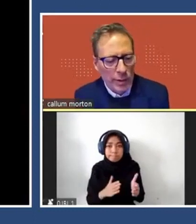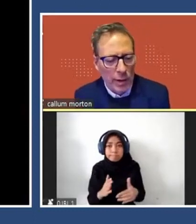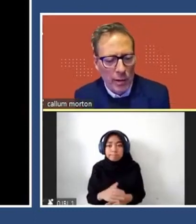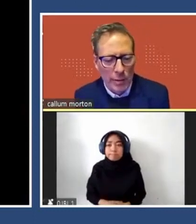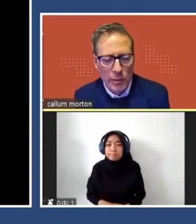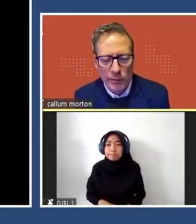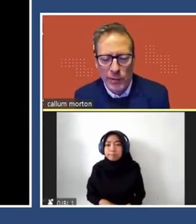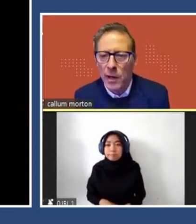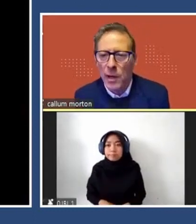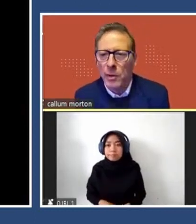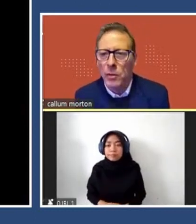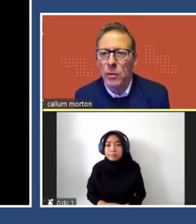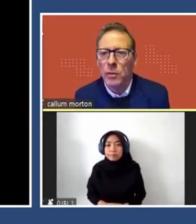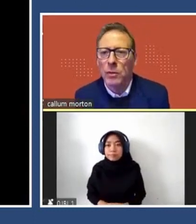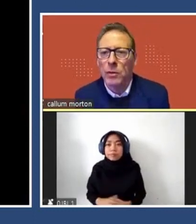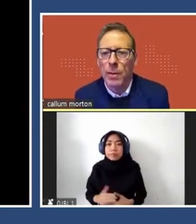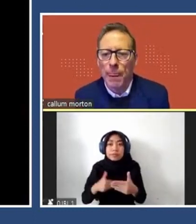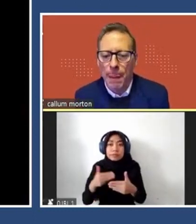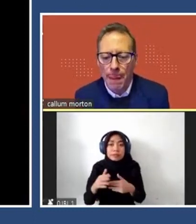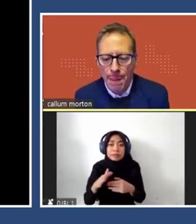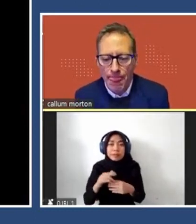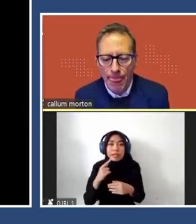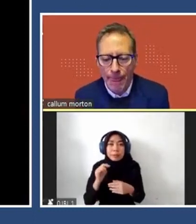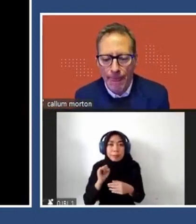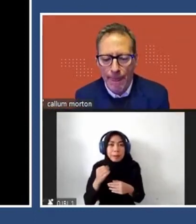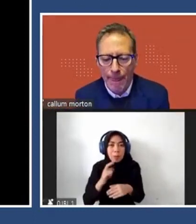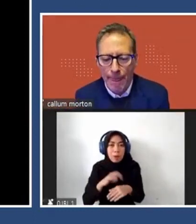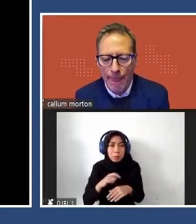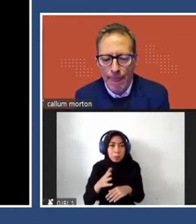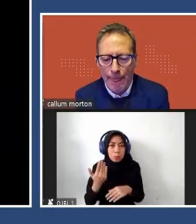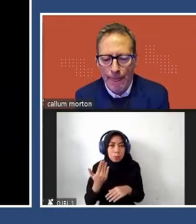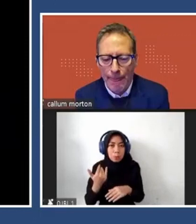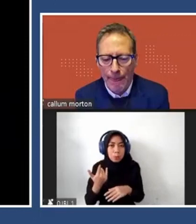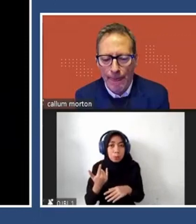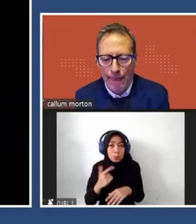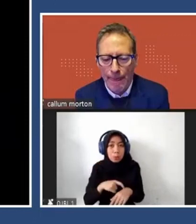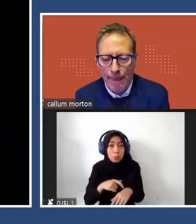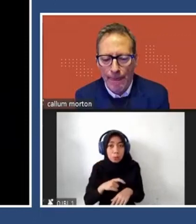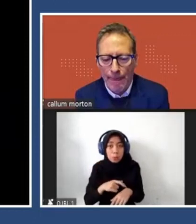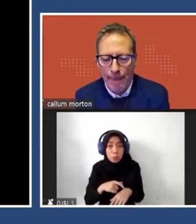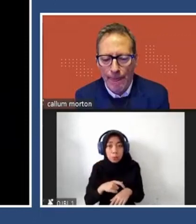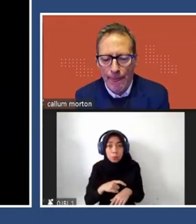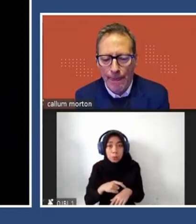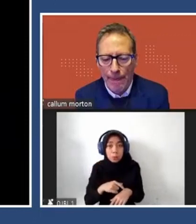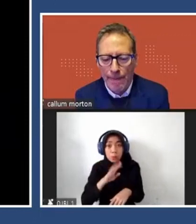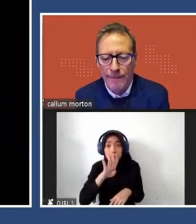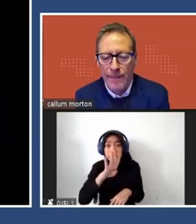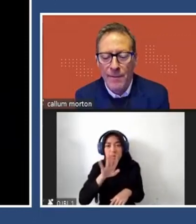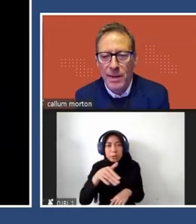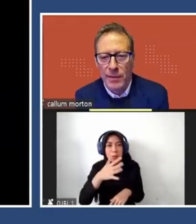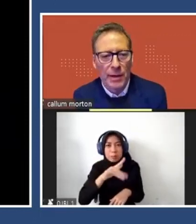So, I just want to know how I'm doing for time, Nagum. Maybe another four minutes or five,